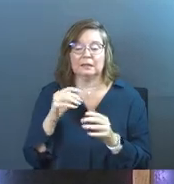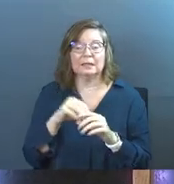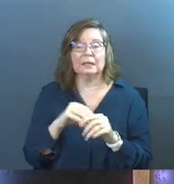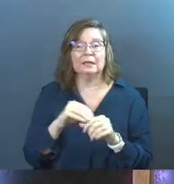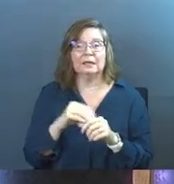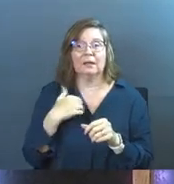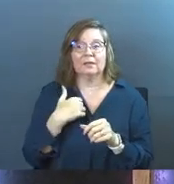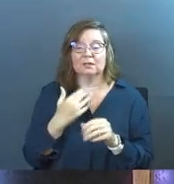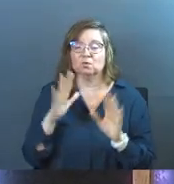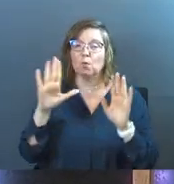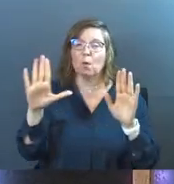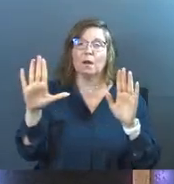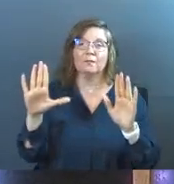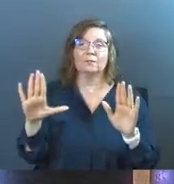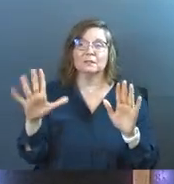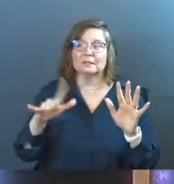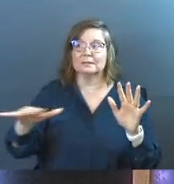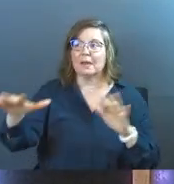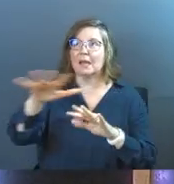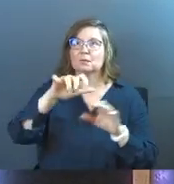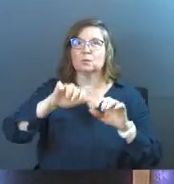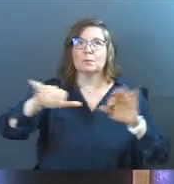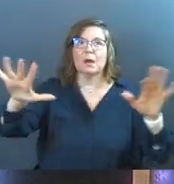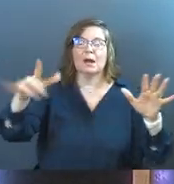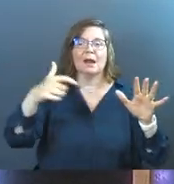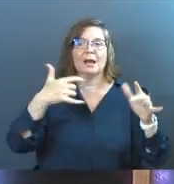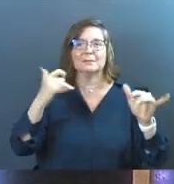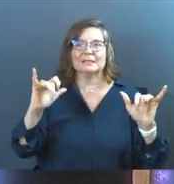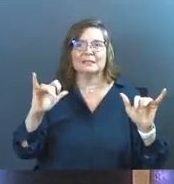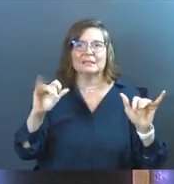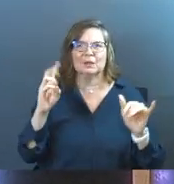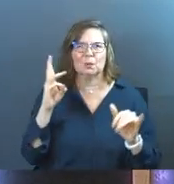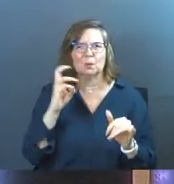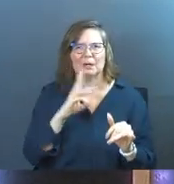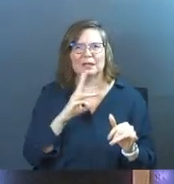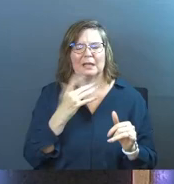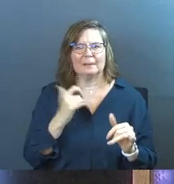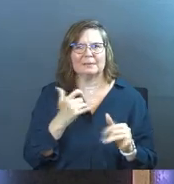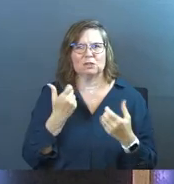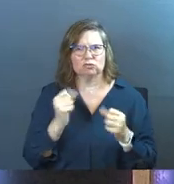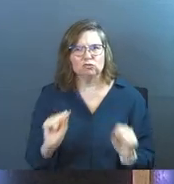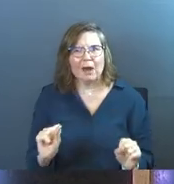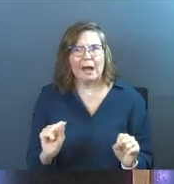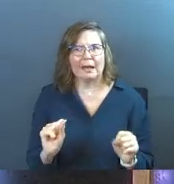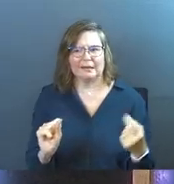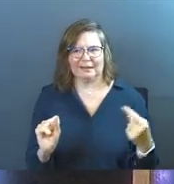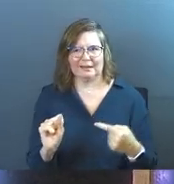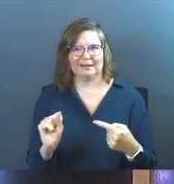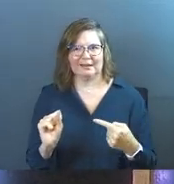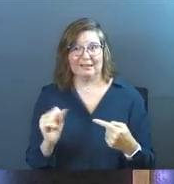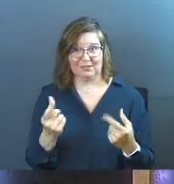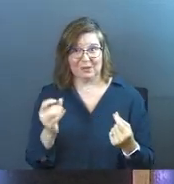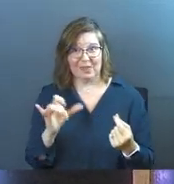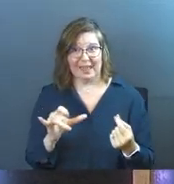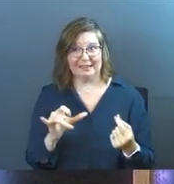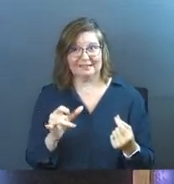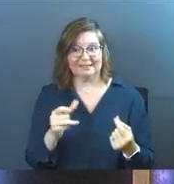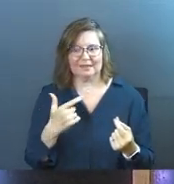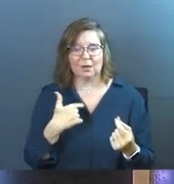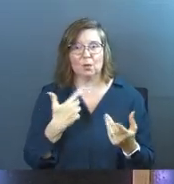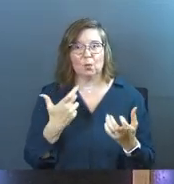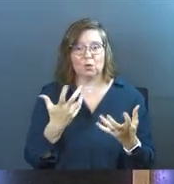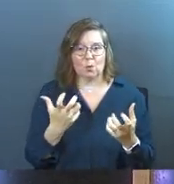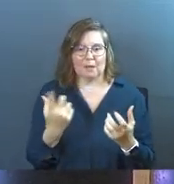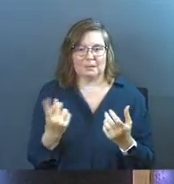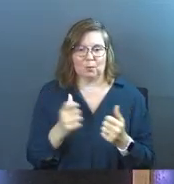in, even in this wonderful space, I'm, I'm still weirdly, I'm still trying. You ever do that? Ever